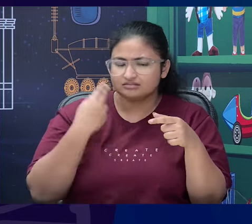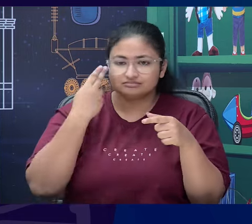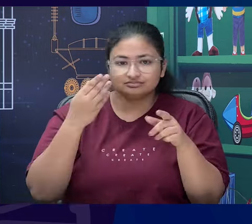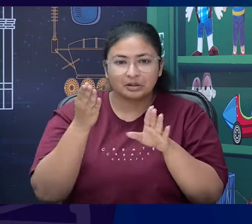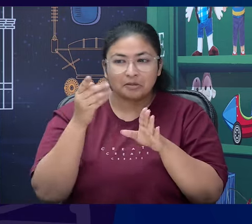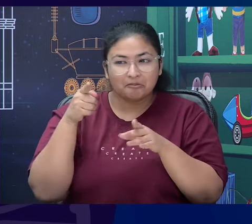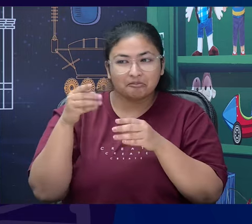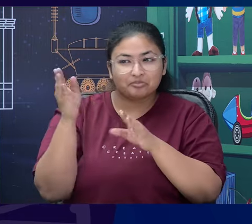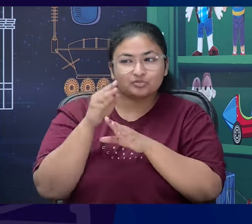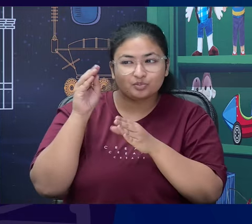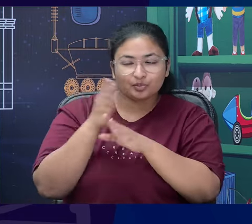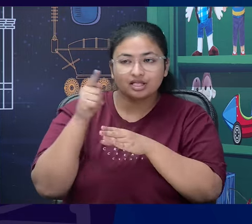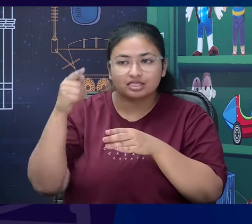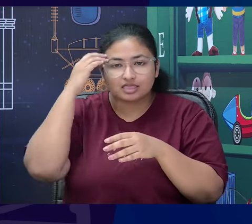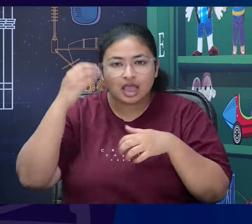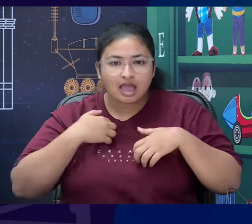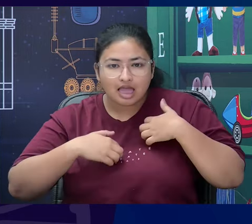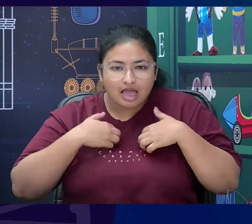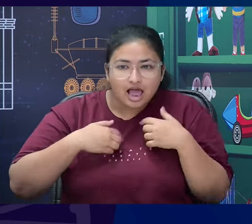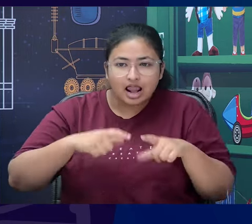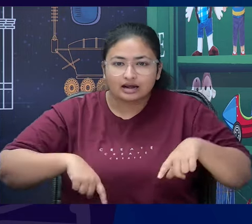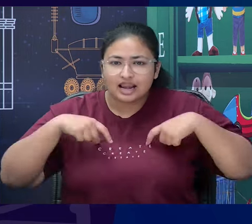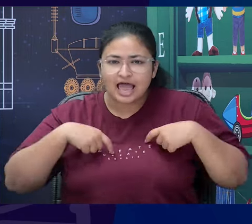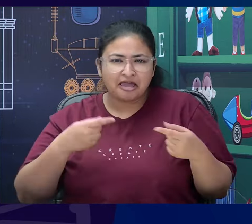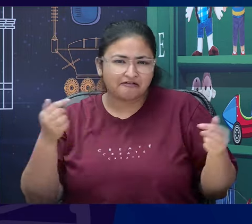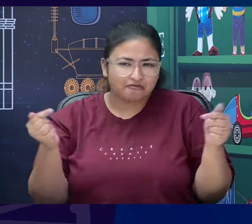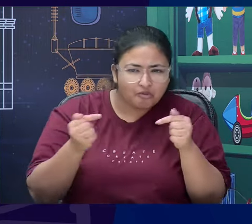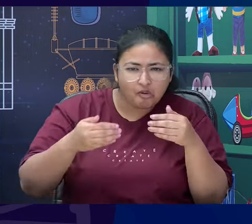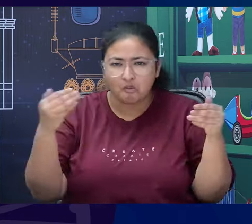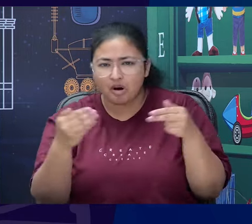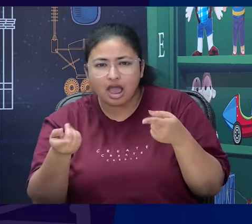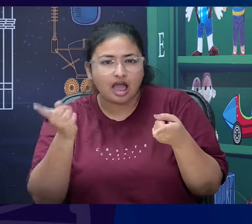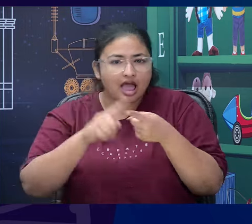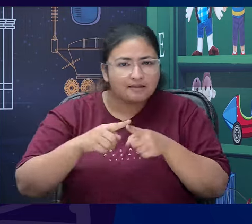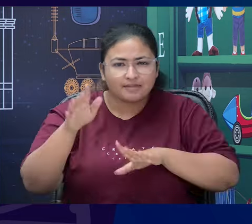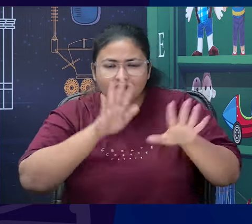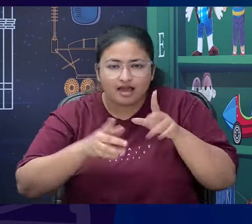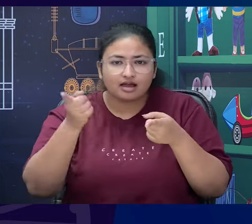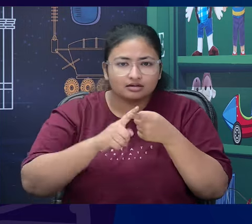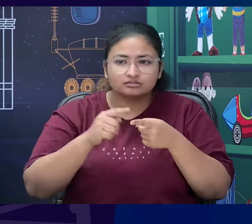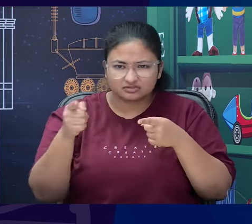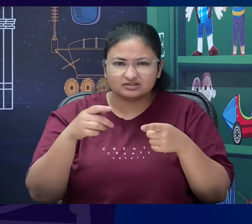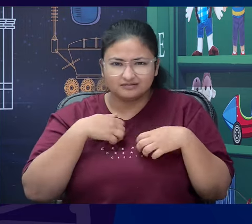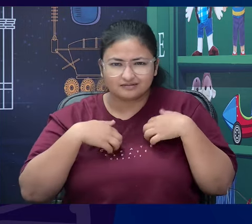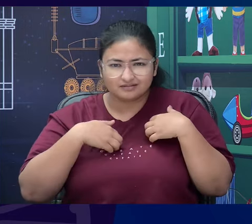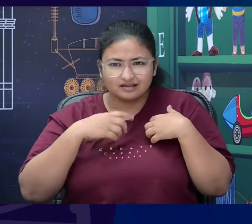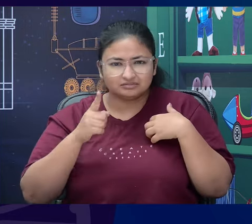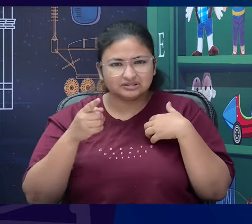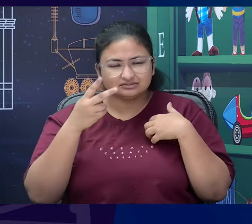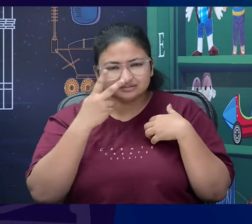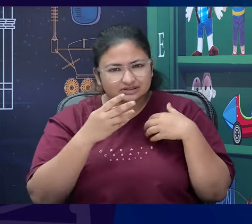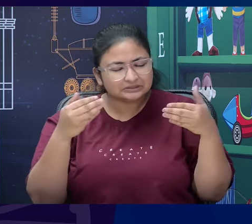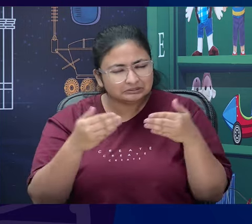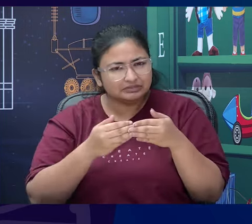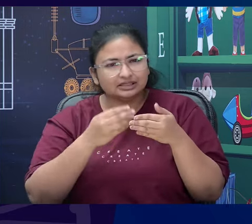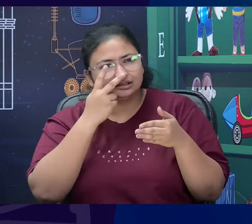that I was a secret agent a spy dealing in espionage and danger you wish to meet me because you are a writer